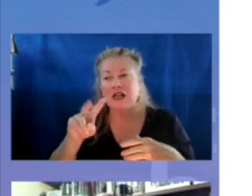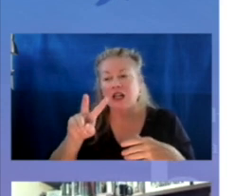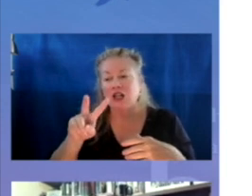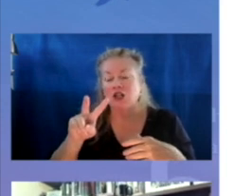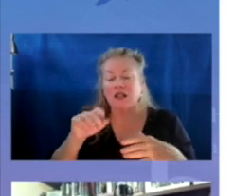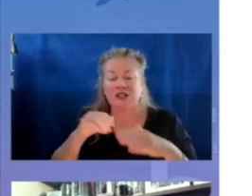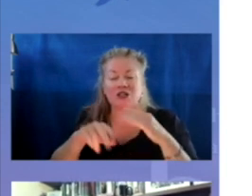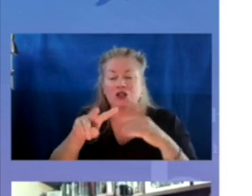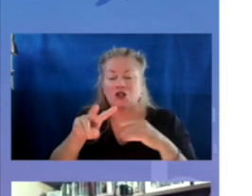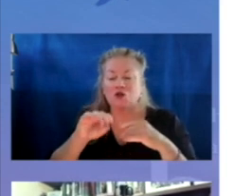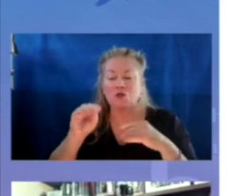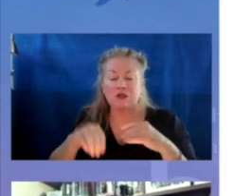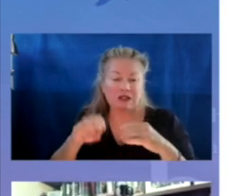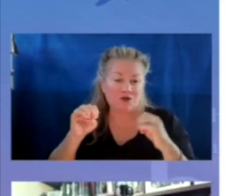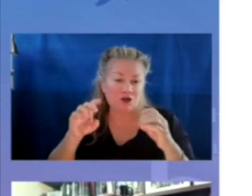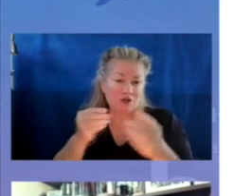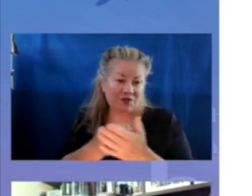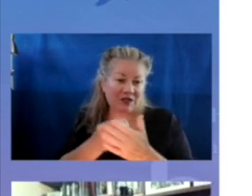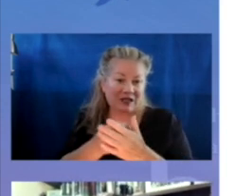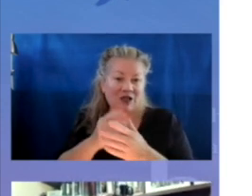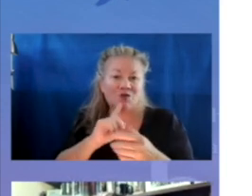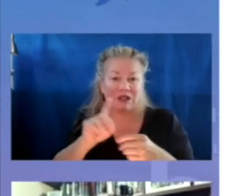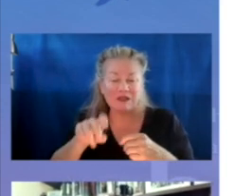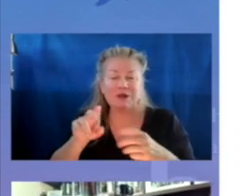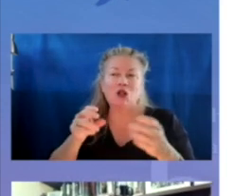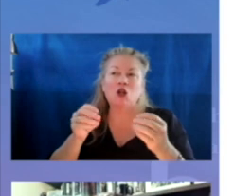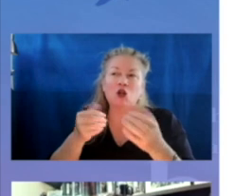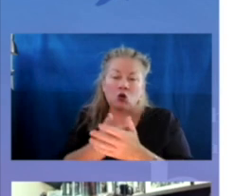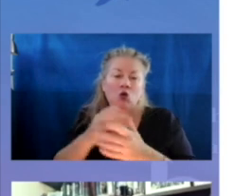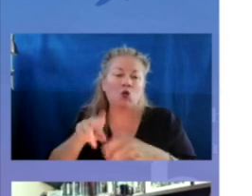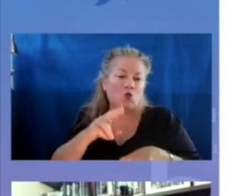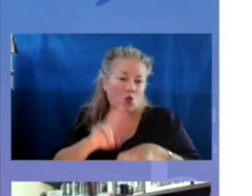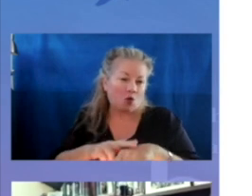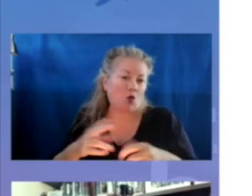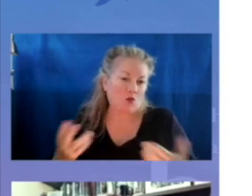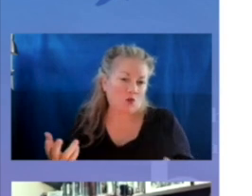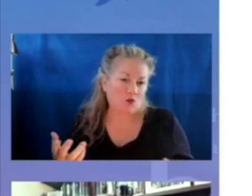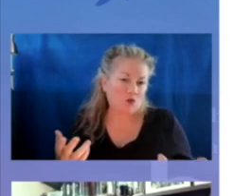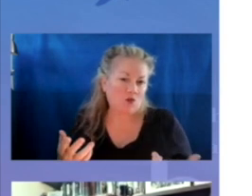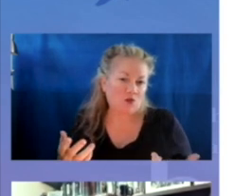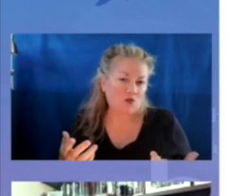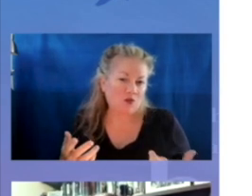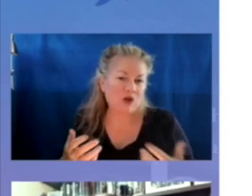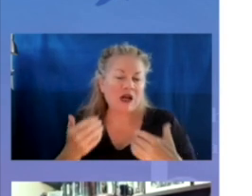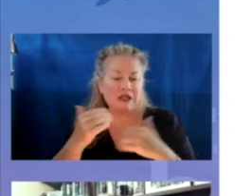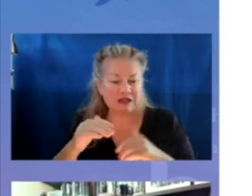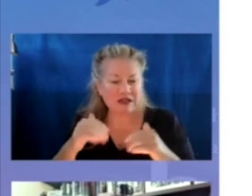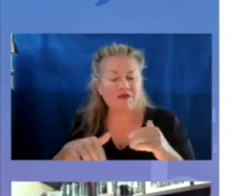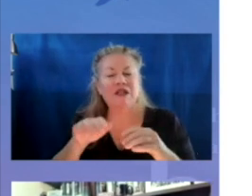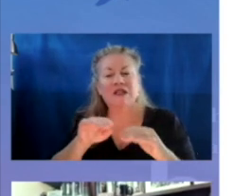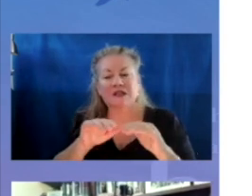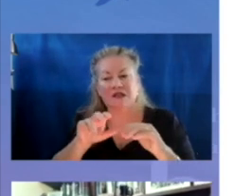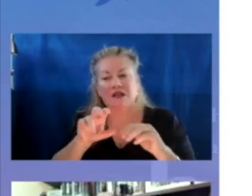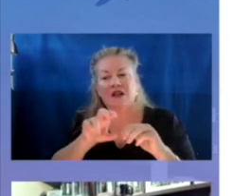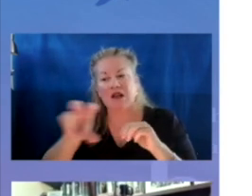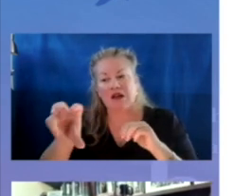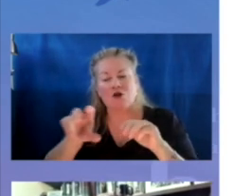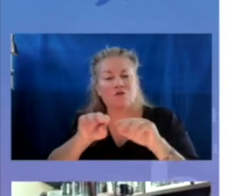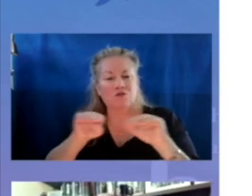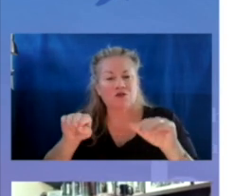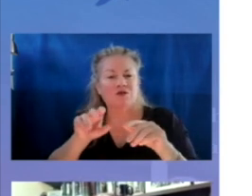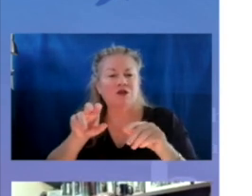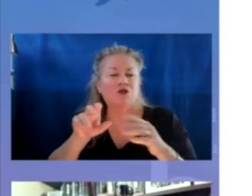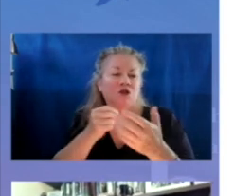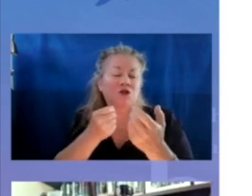2% of K-12 education funding. It really needs to be the new normal. We need to be at least having this level of investment to